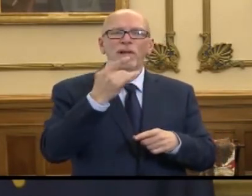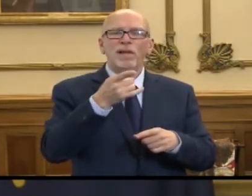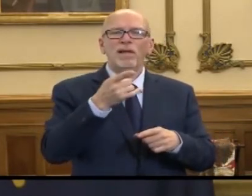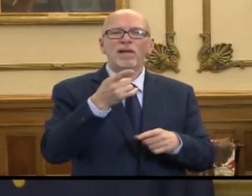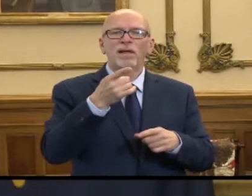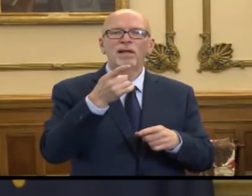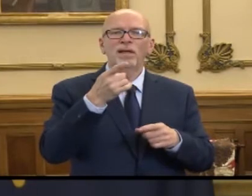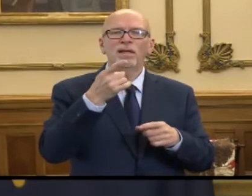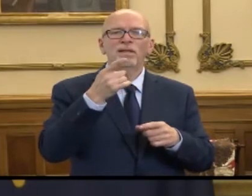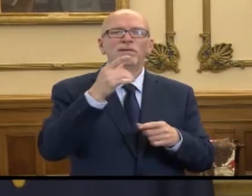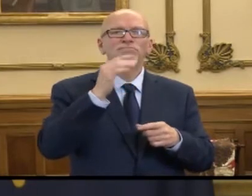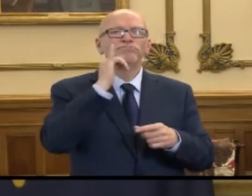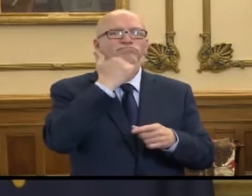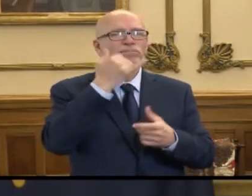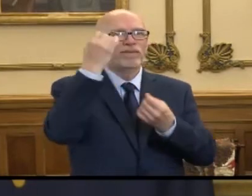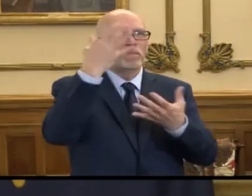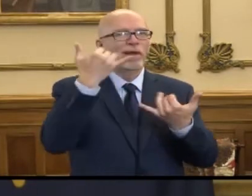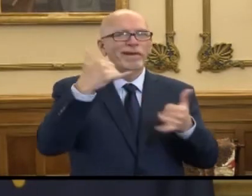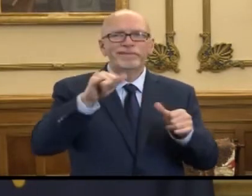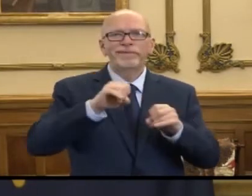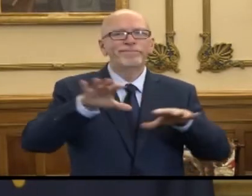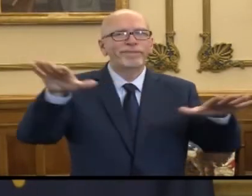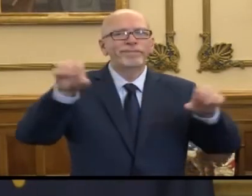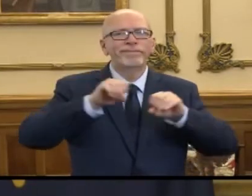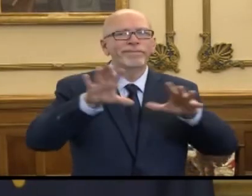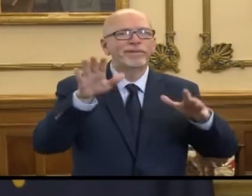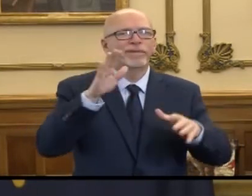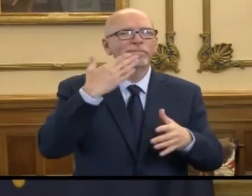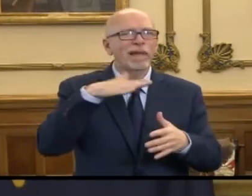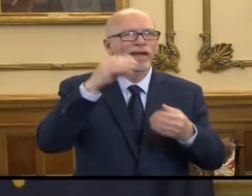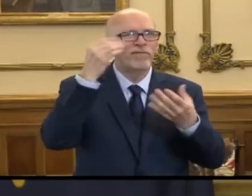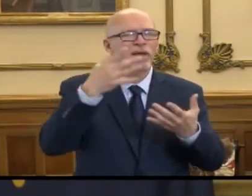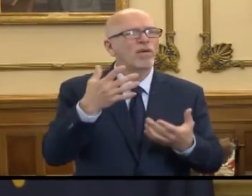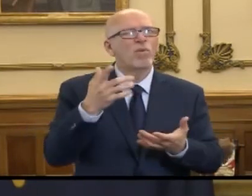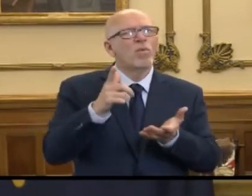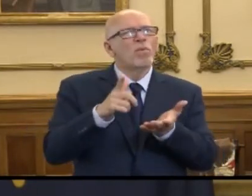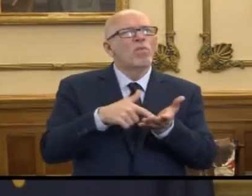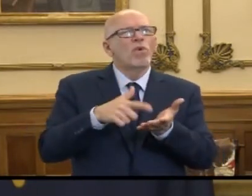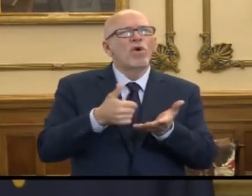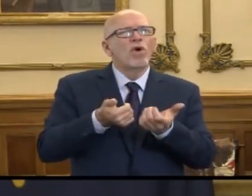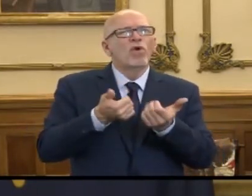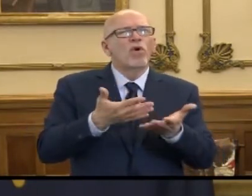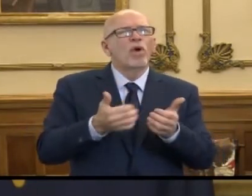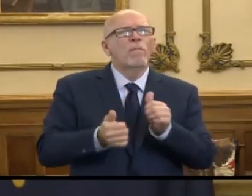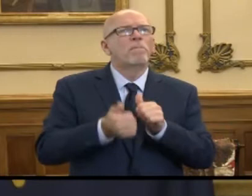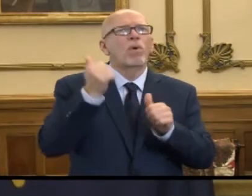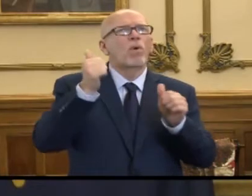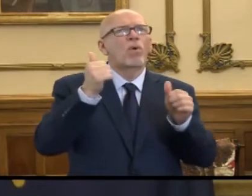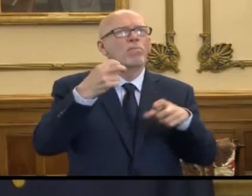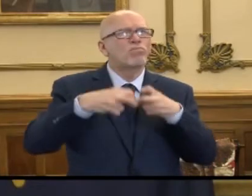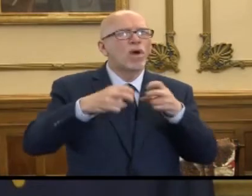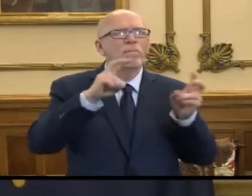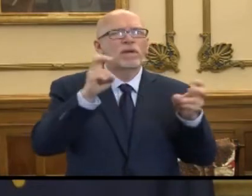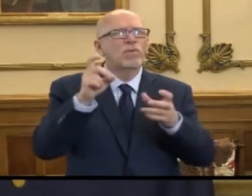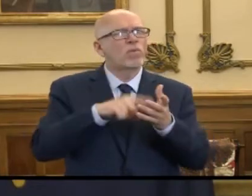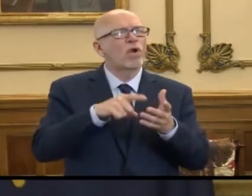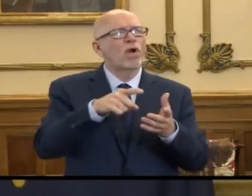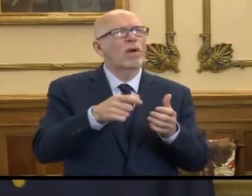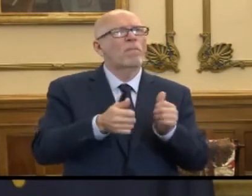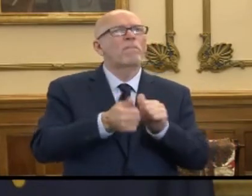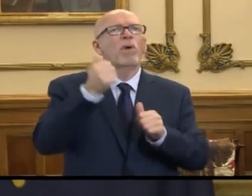of disinformation that still gets out there. What is it that's causing the most issues out there? What is the biggest